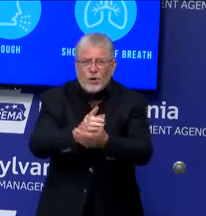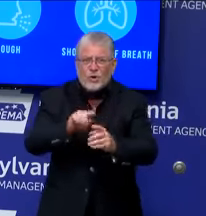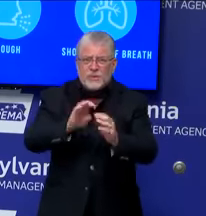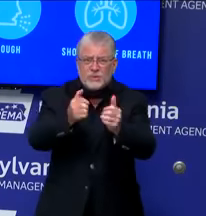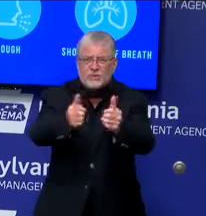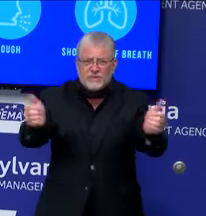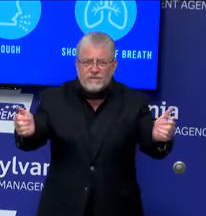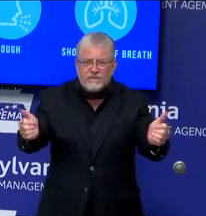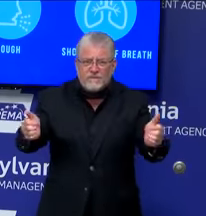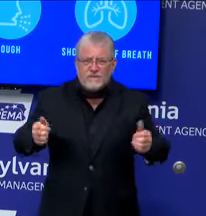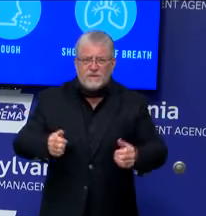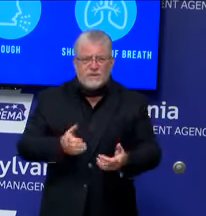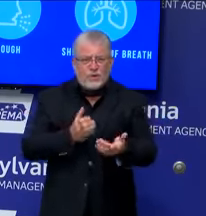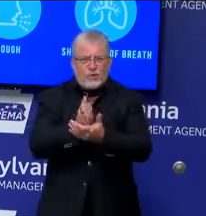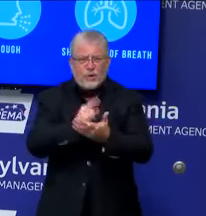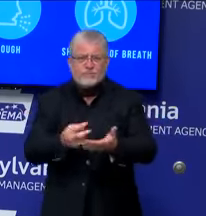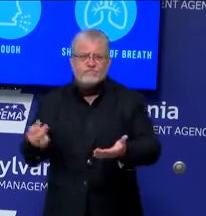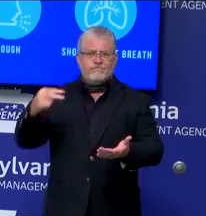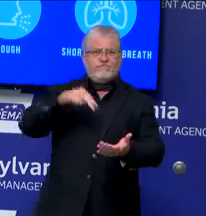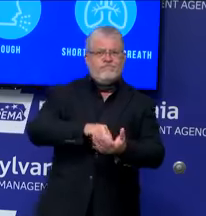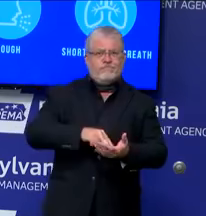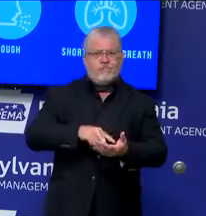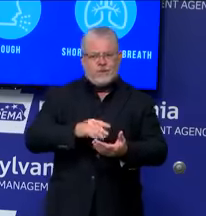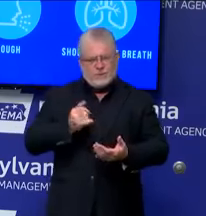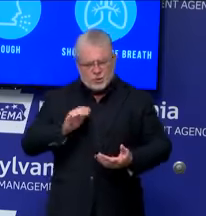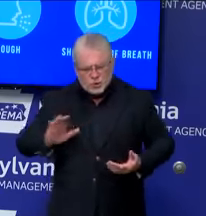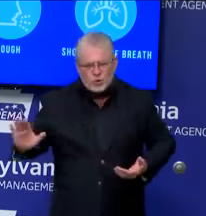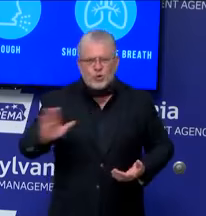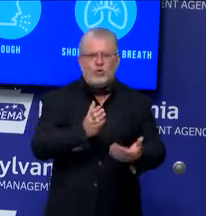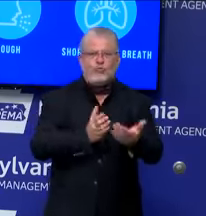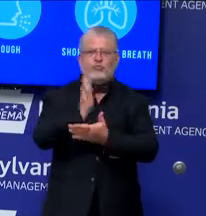for your rights and your freedoms.